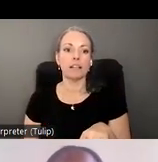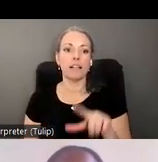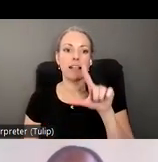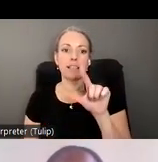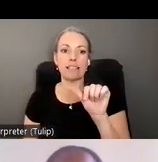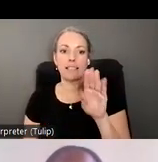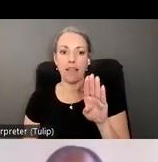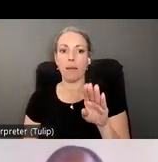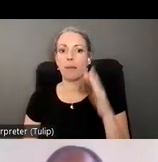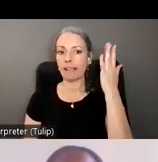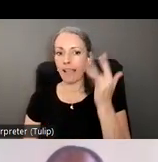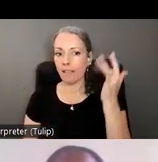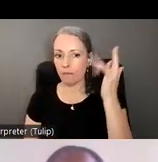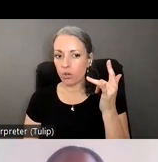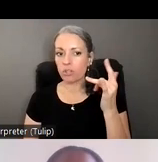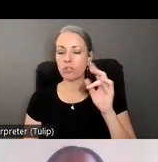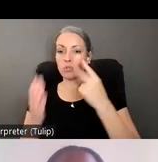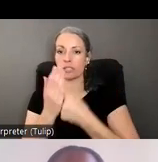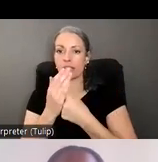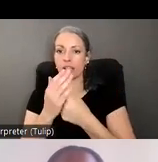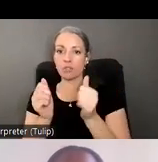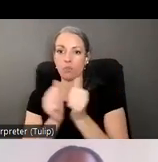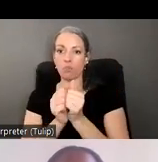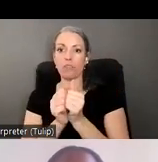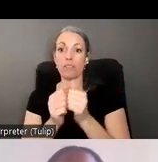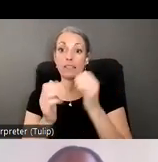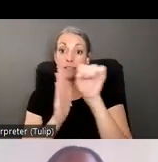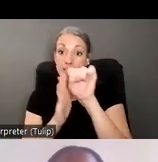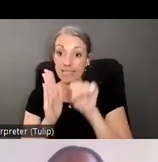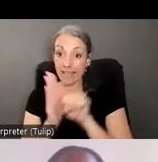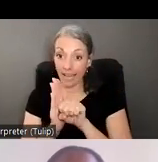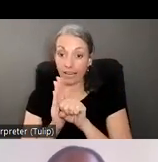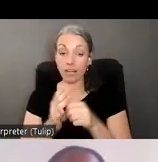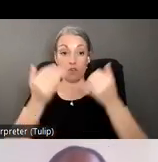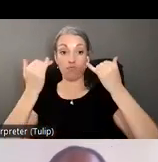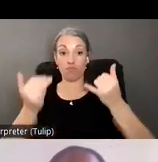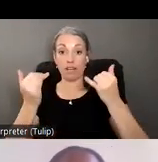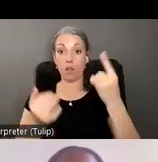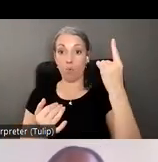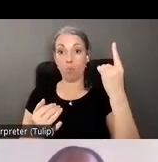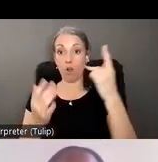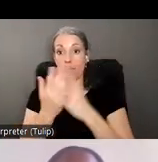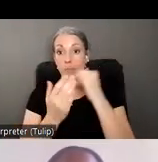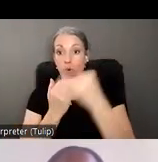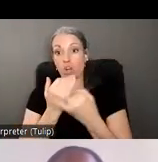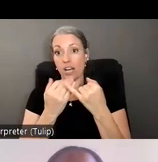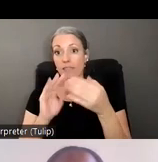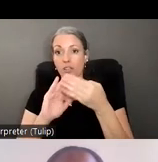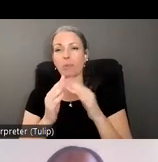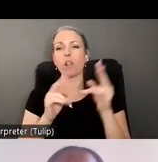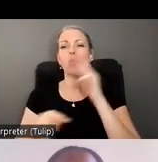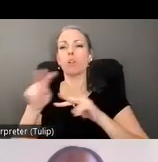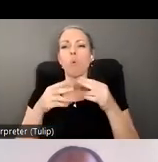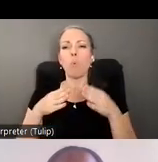legal services organizations throughout the state um and right now one of our projects is that the committee will be looking at ways to